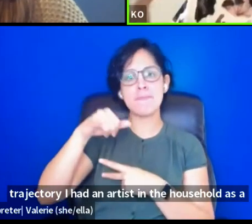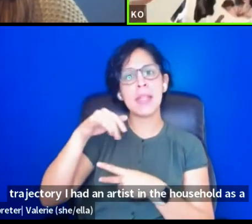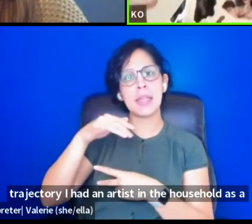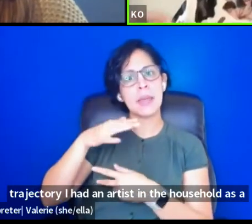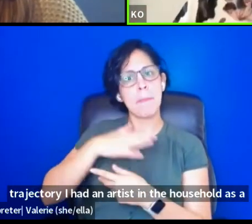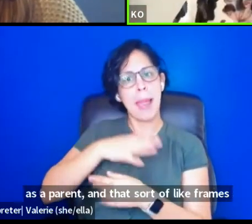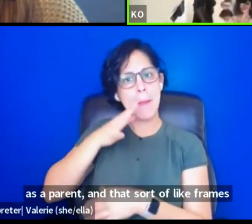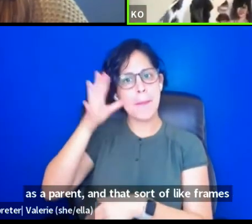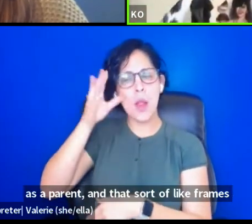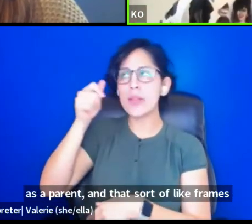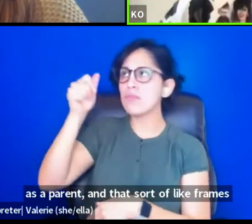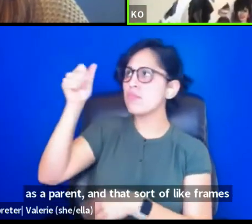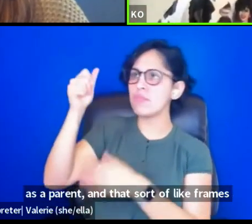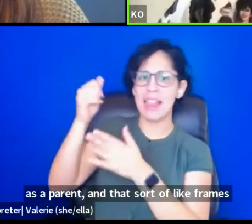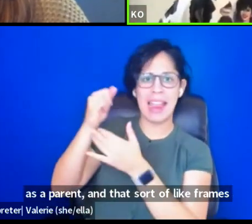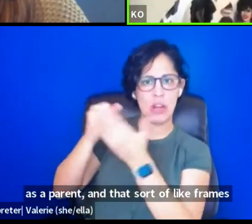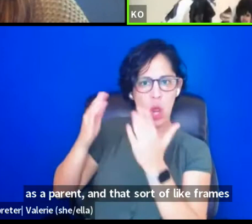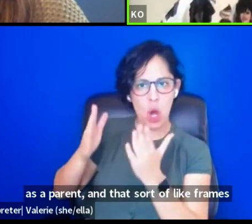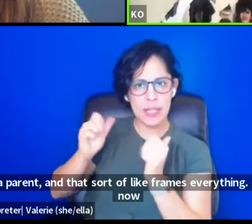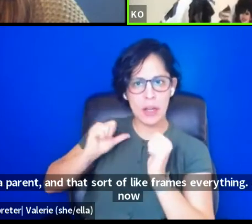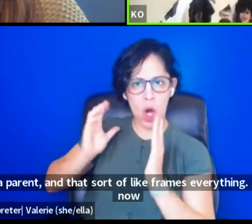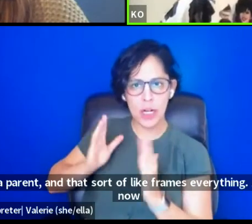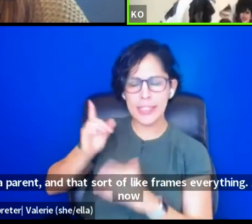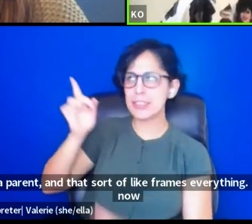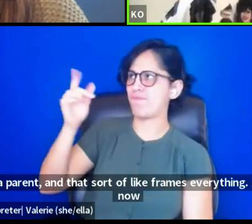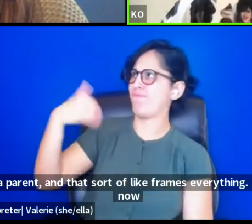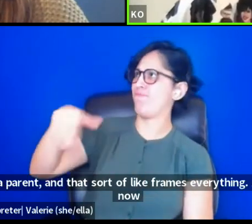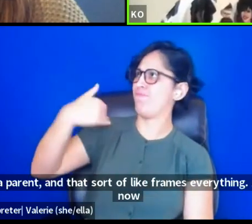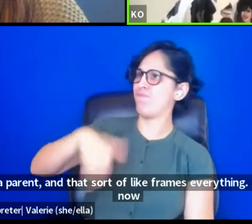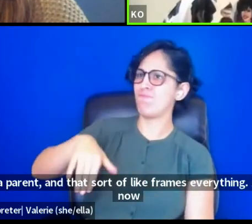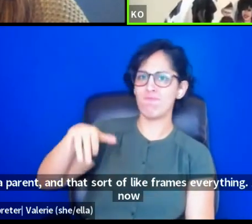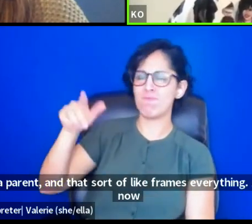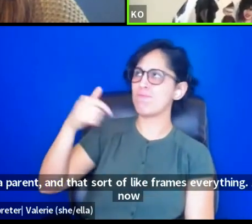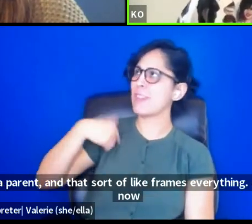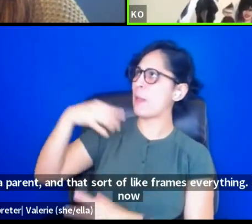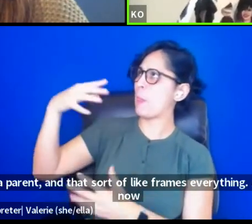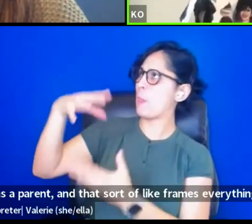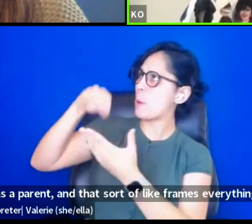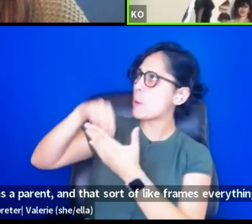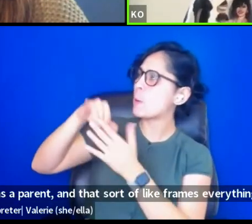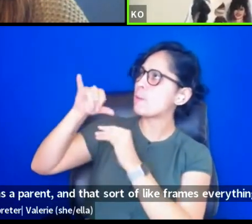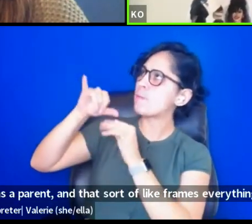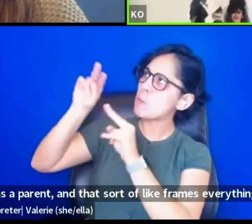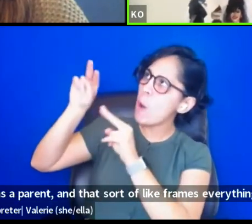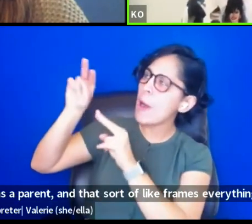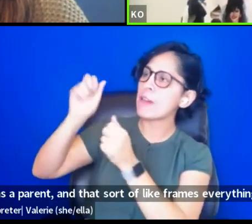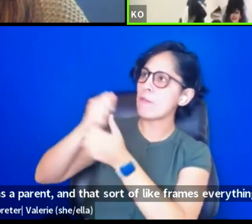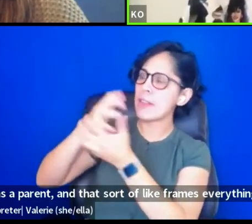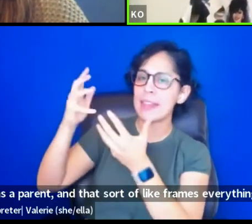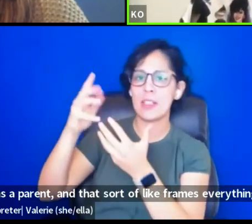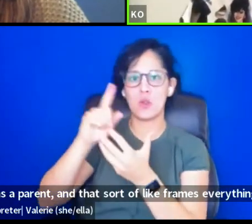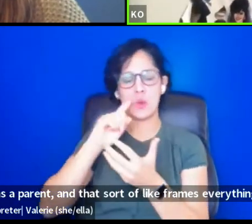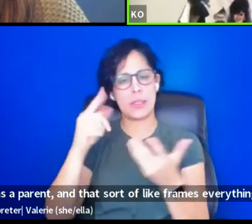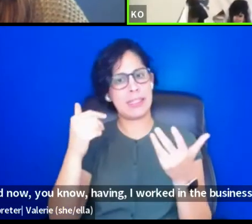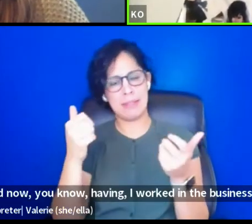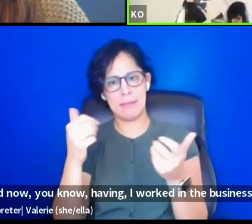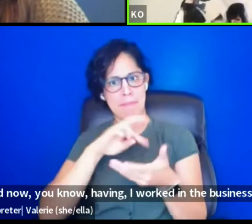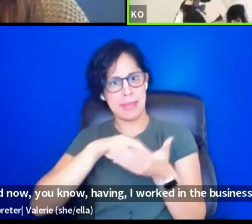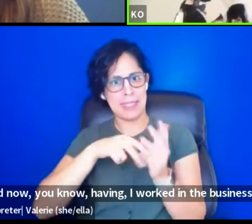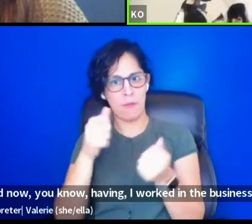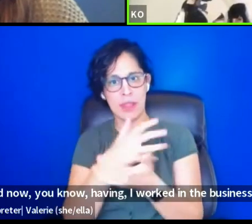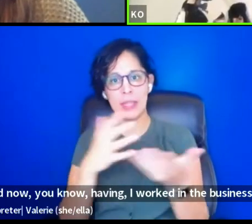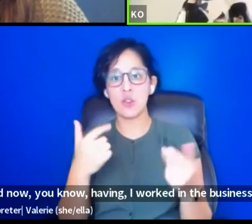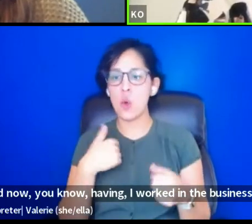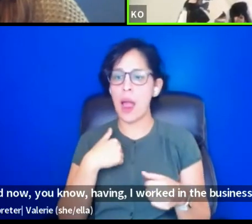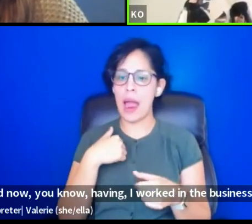frames everything. Um, and now, you know, having, I, I, I worked in the business for like 25 years on stage